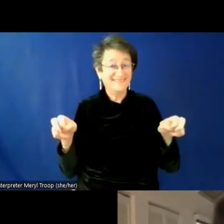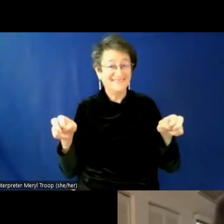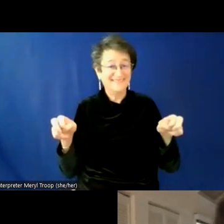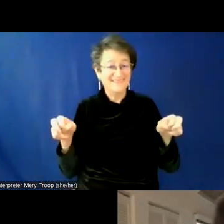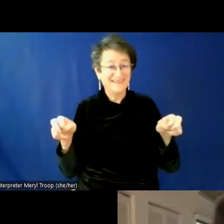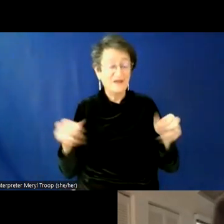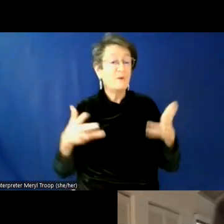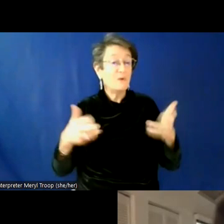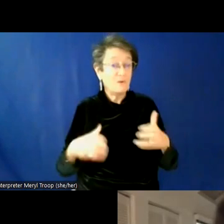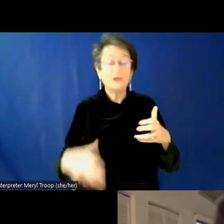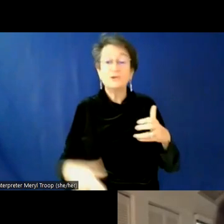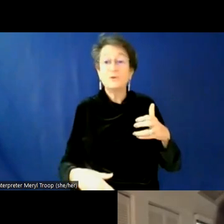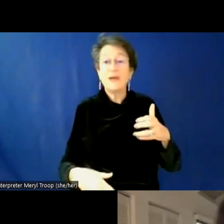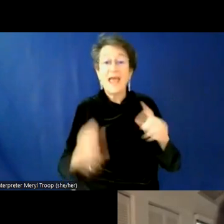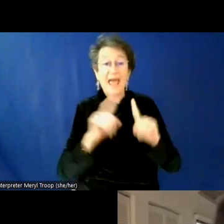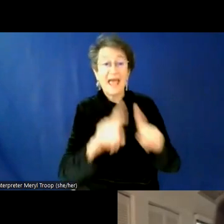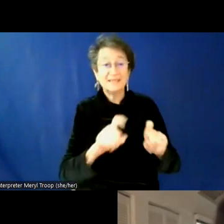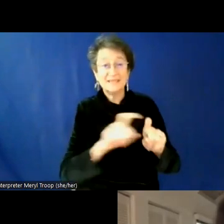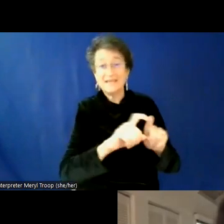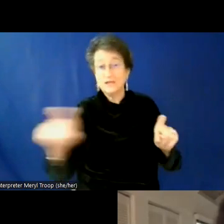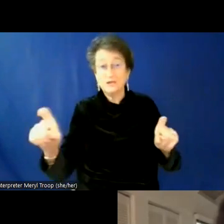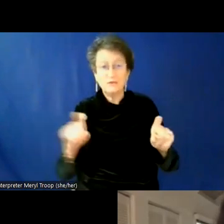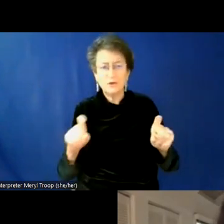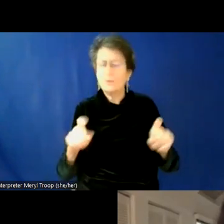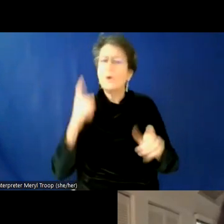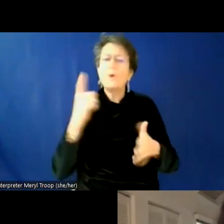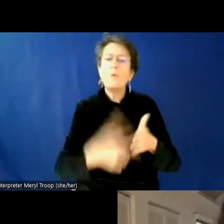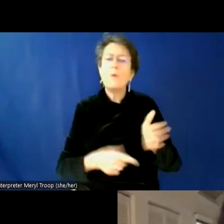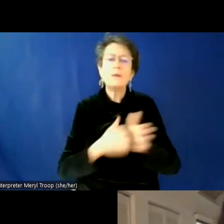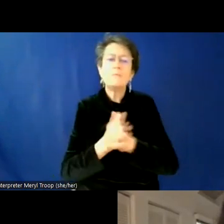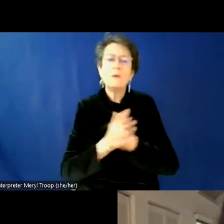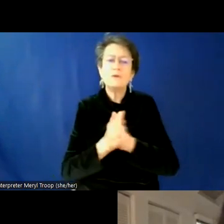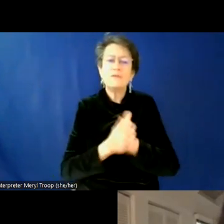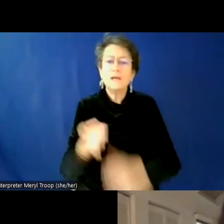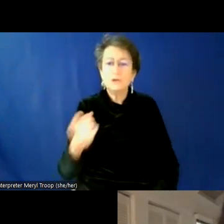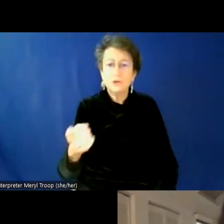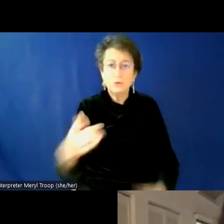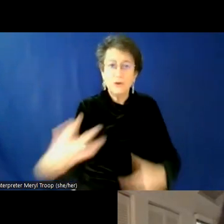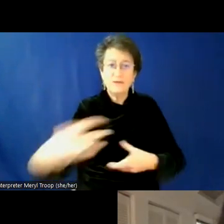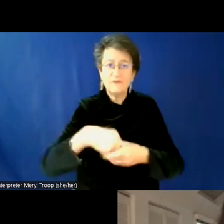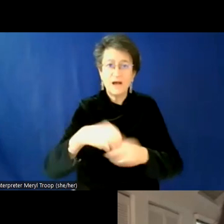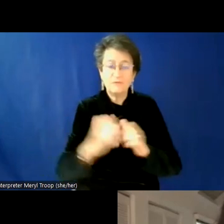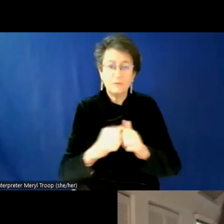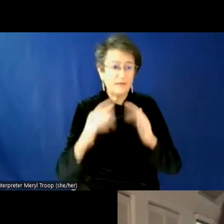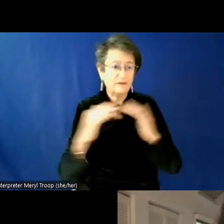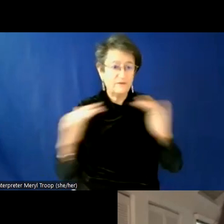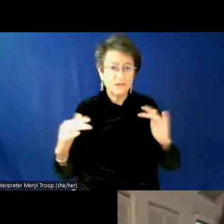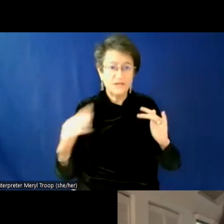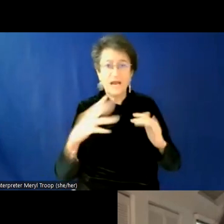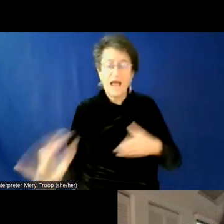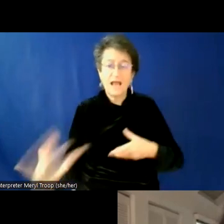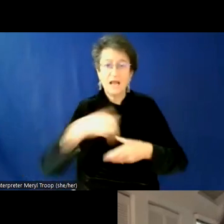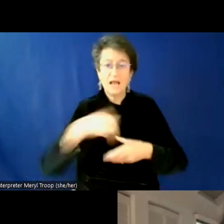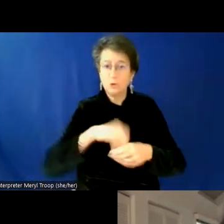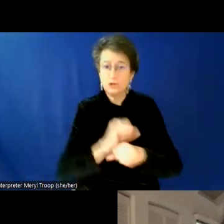want to start by asking each of you, what motivated you to get involved in gender diversity and inclusion work? And Sarah,